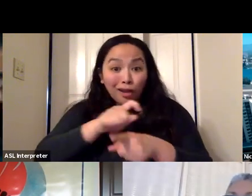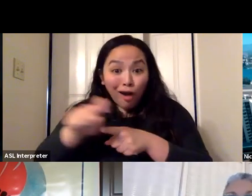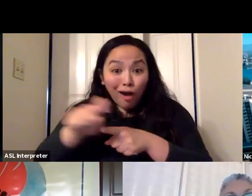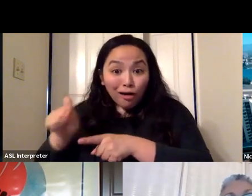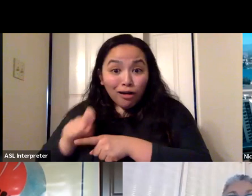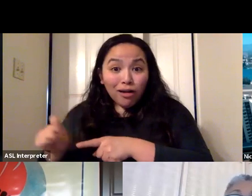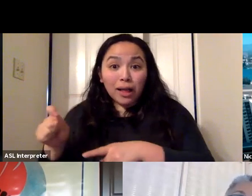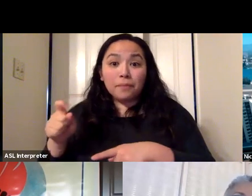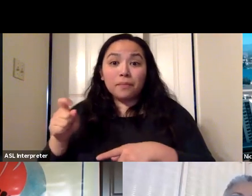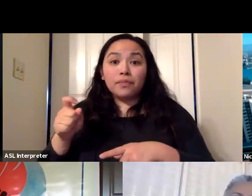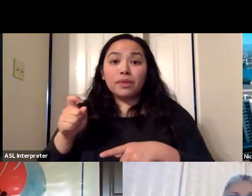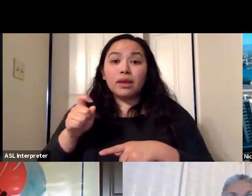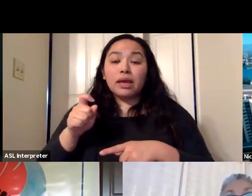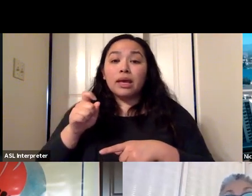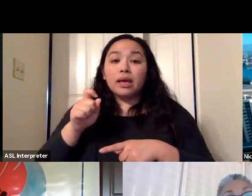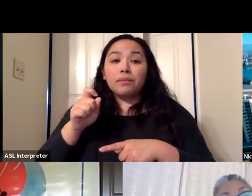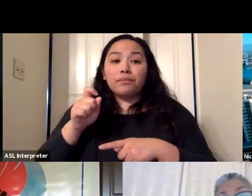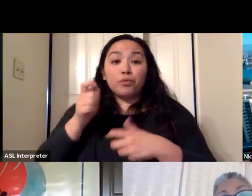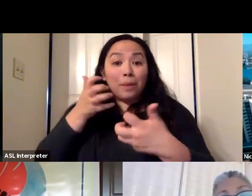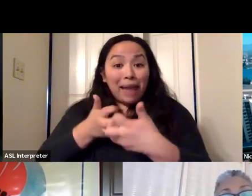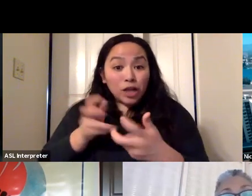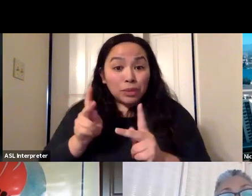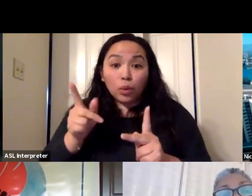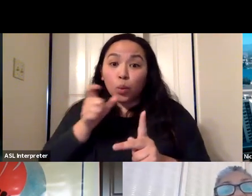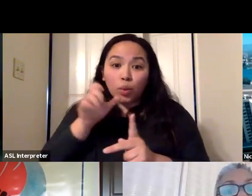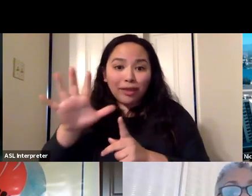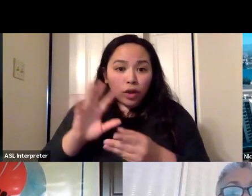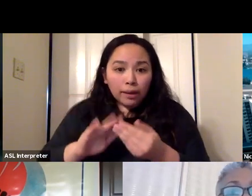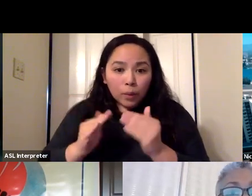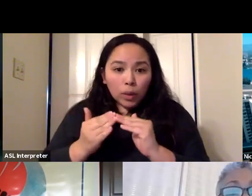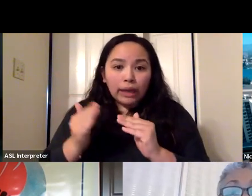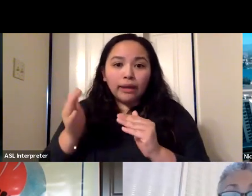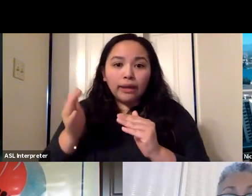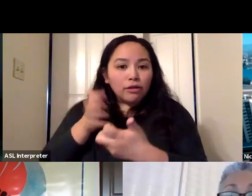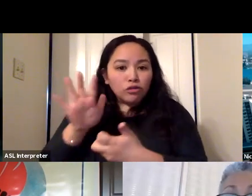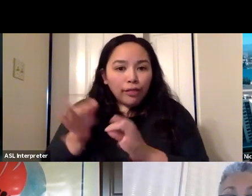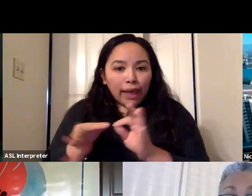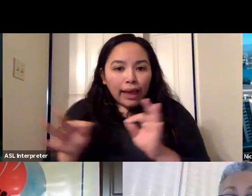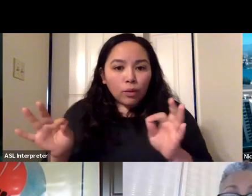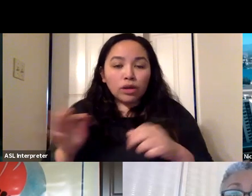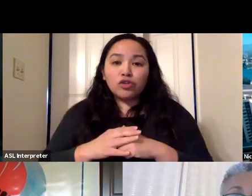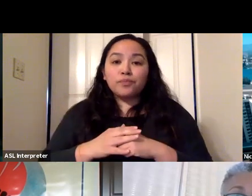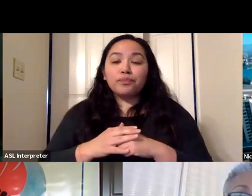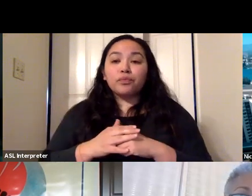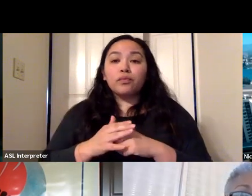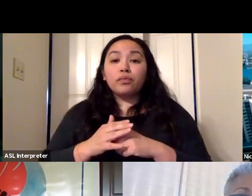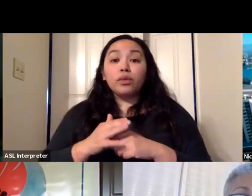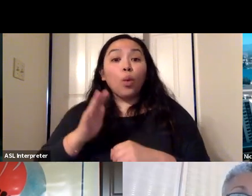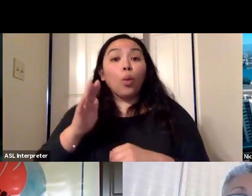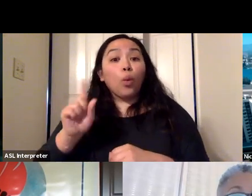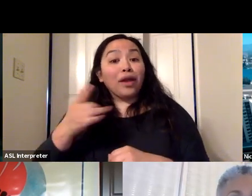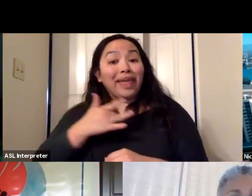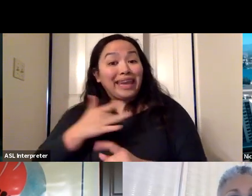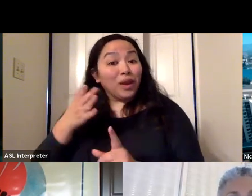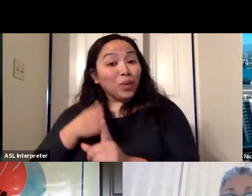were from their communities, speaking their language, oftentimes representing organizations that they were more familiar with than with the health department